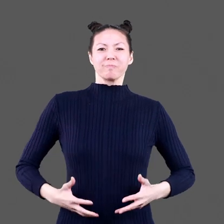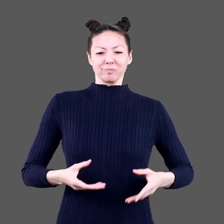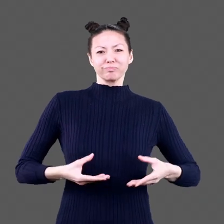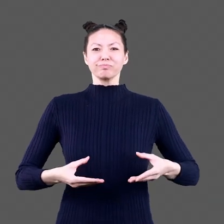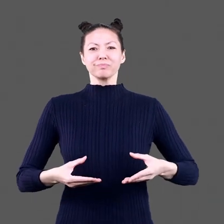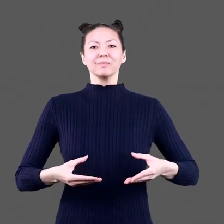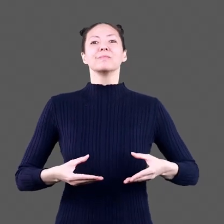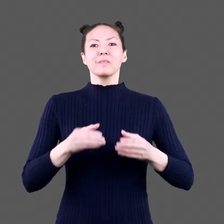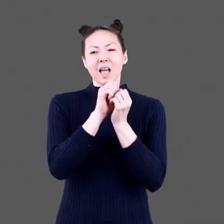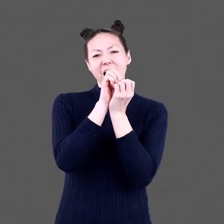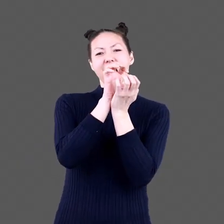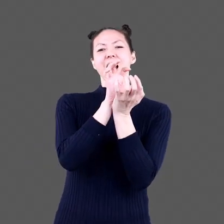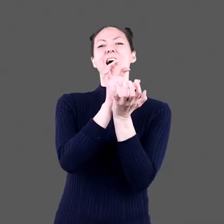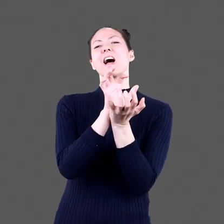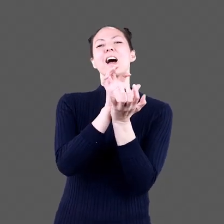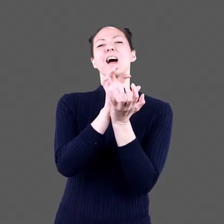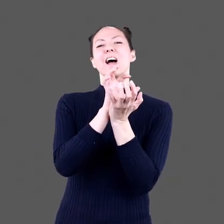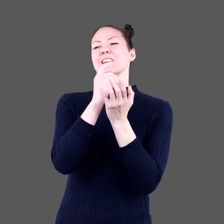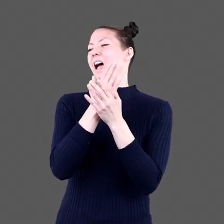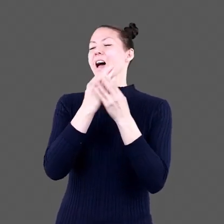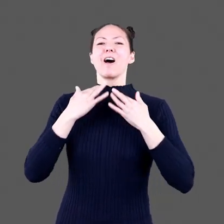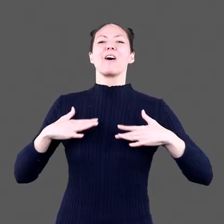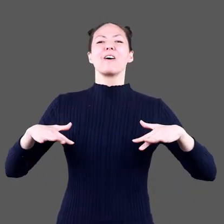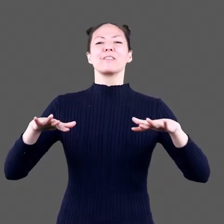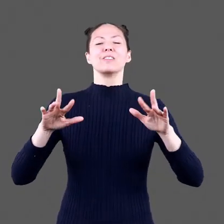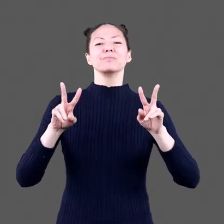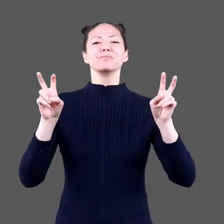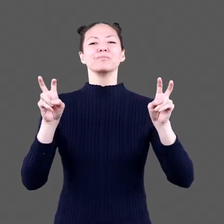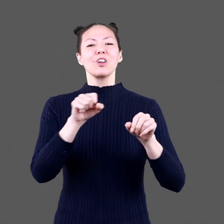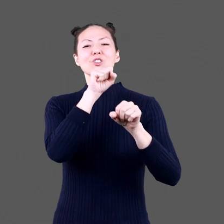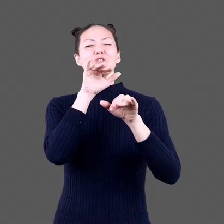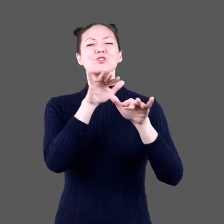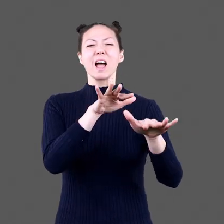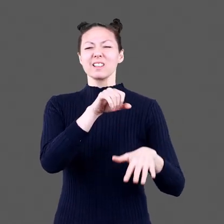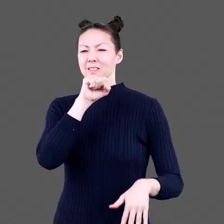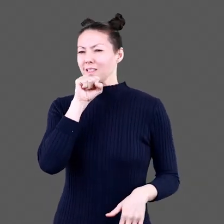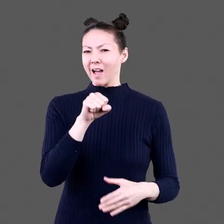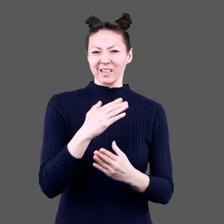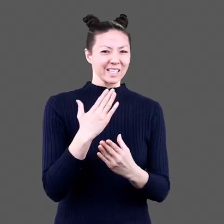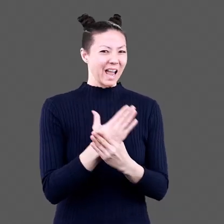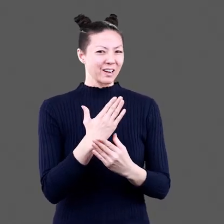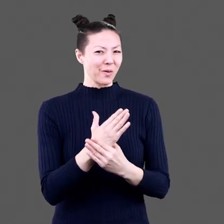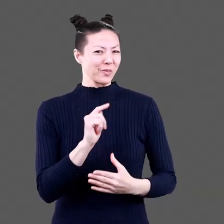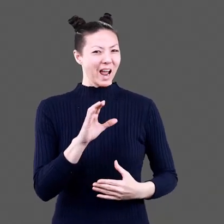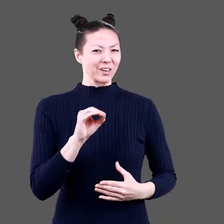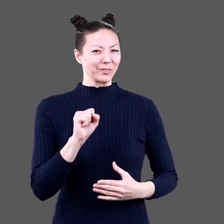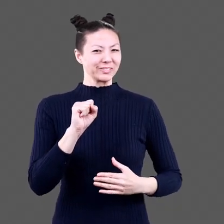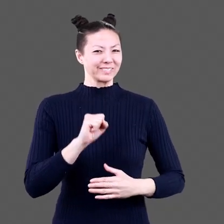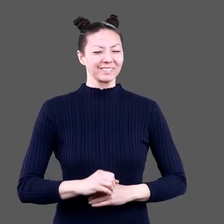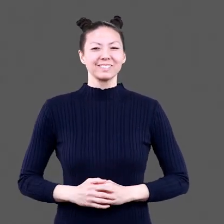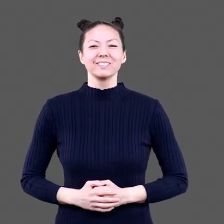Tacos fill its open mouth And lie scattered around it The title reads Dragons